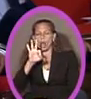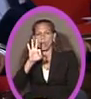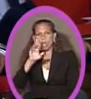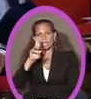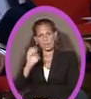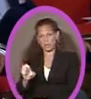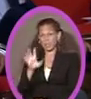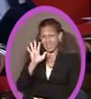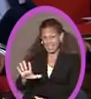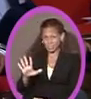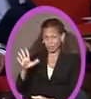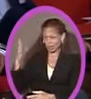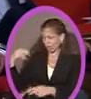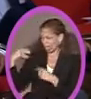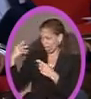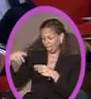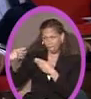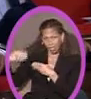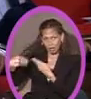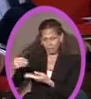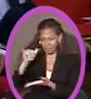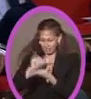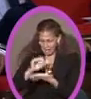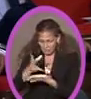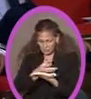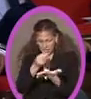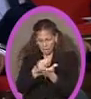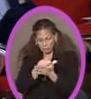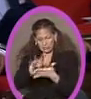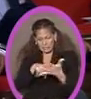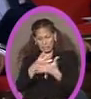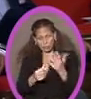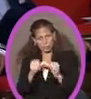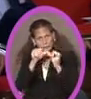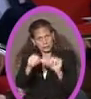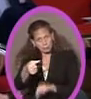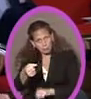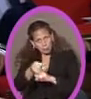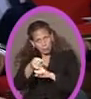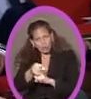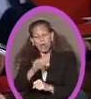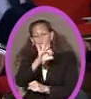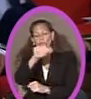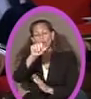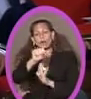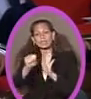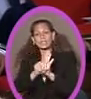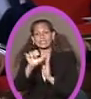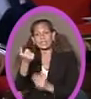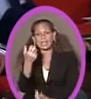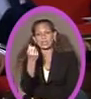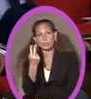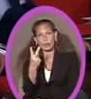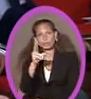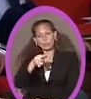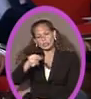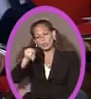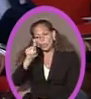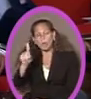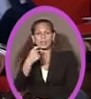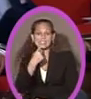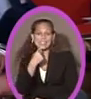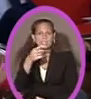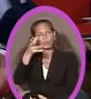let this kind of salary schedule continue to be promoted. Florida Statute 10-12-22-1 says the